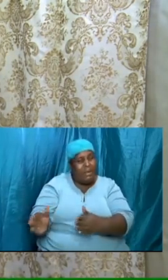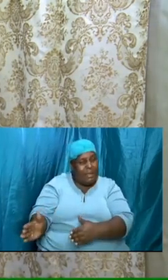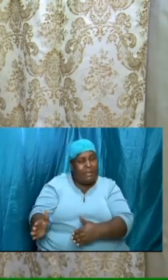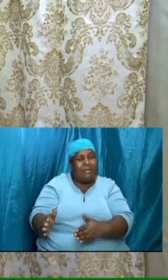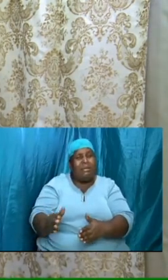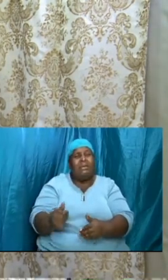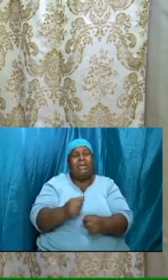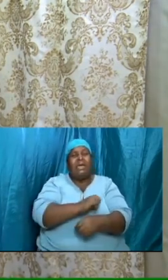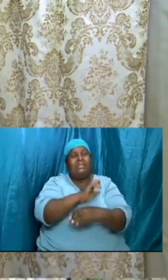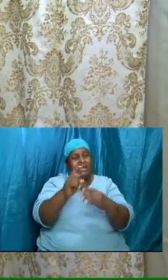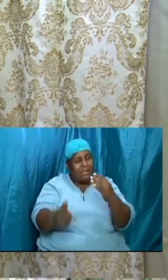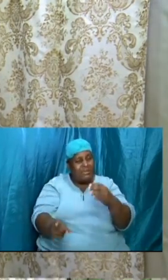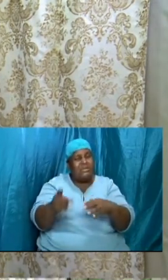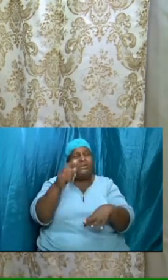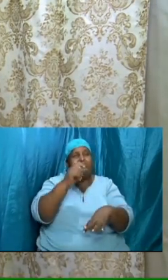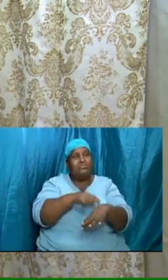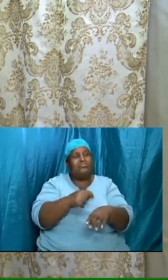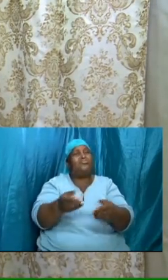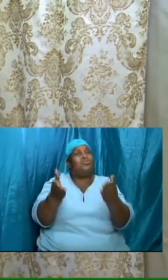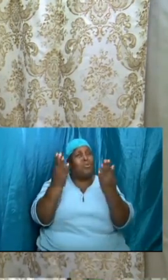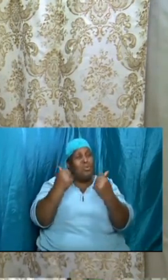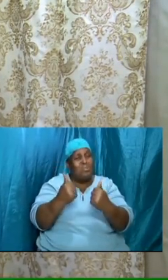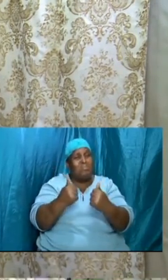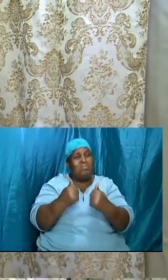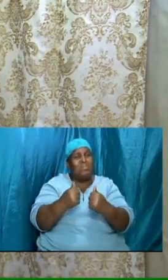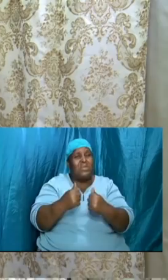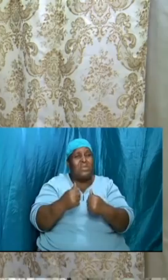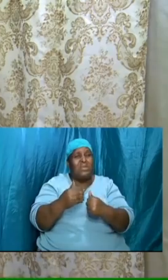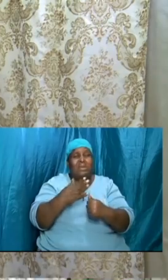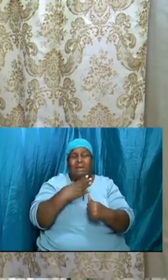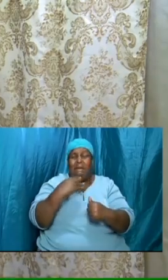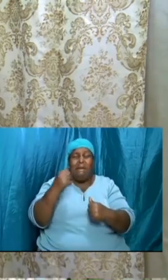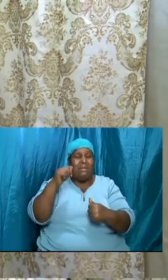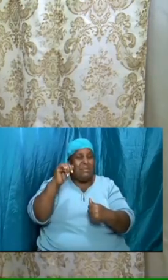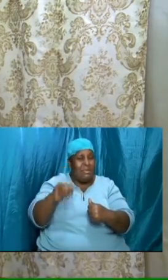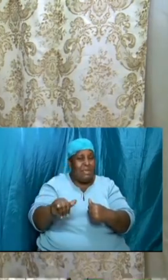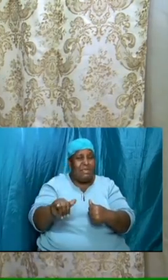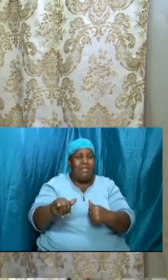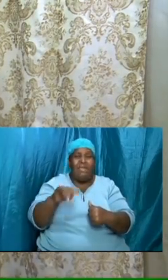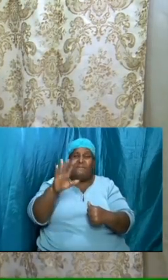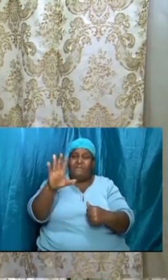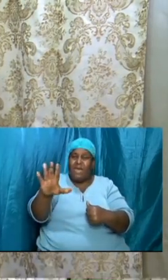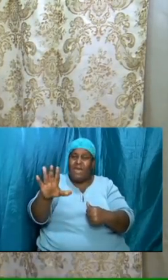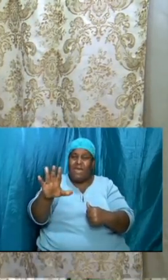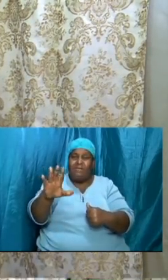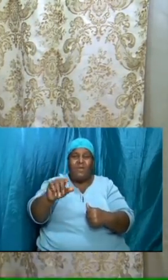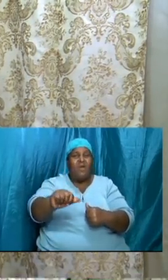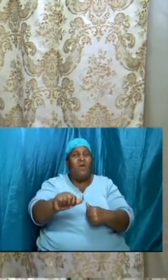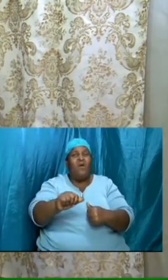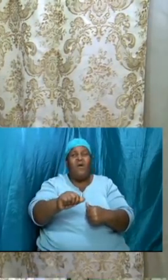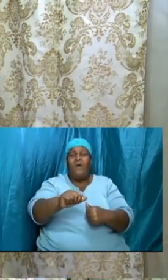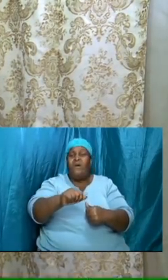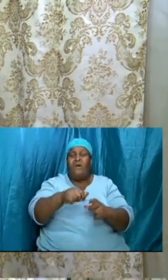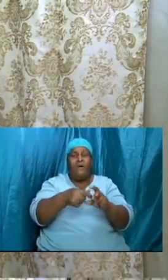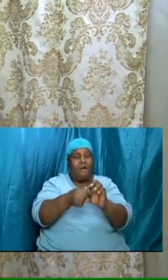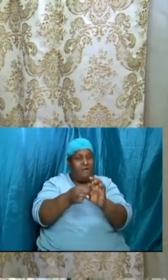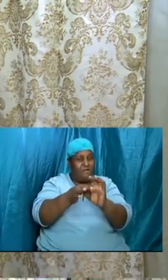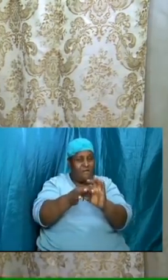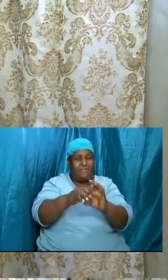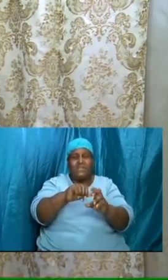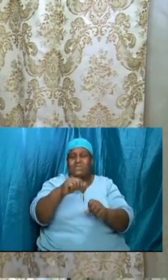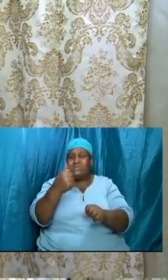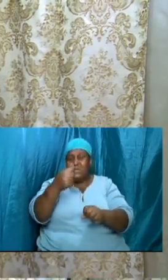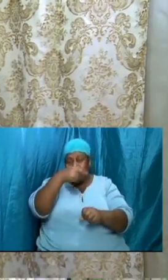and yet like five of the ten virgins we are still not ready although all